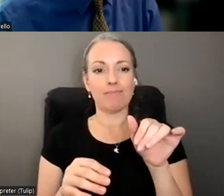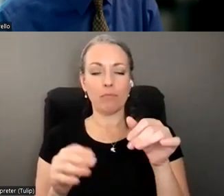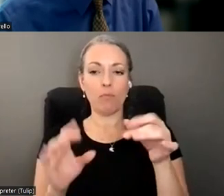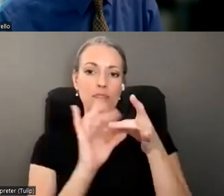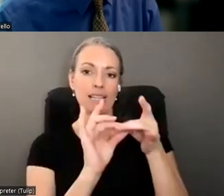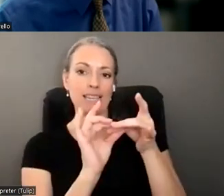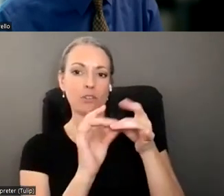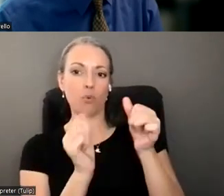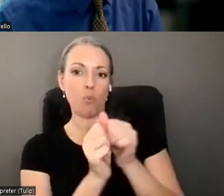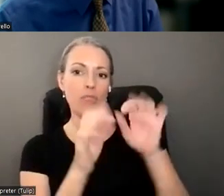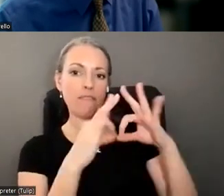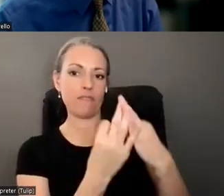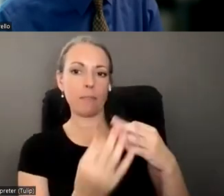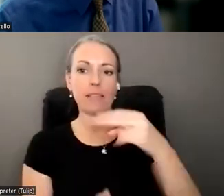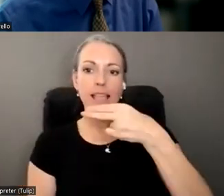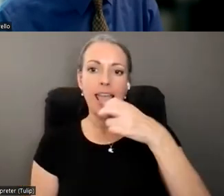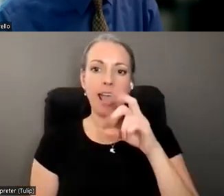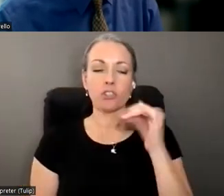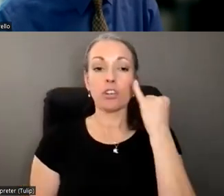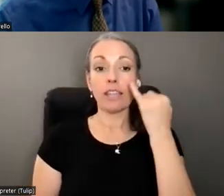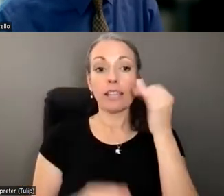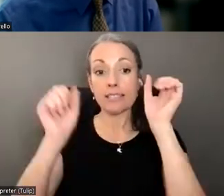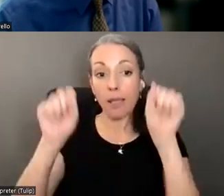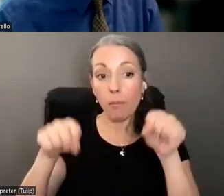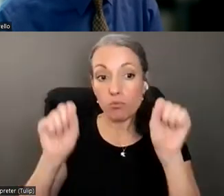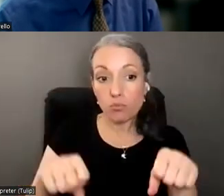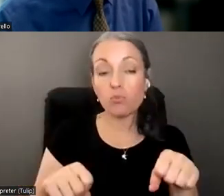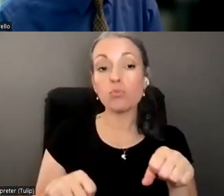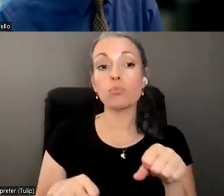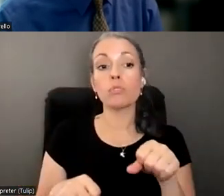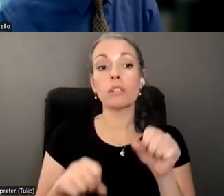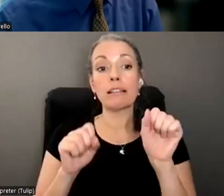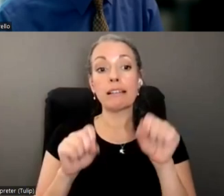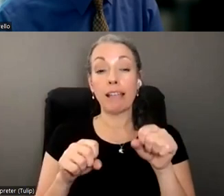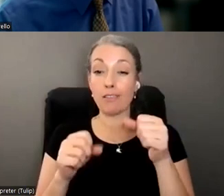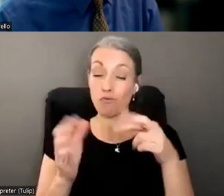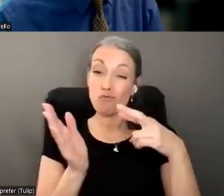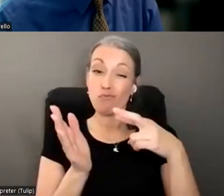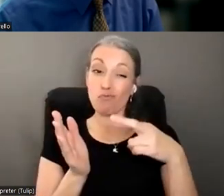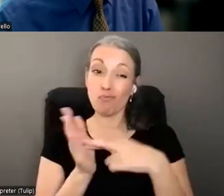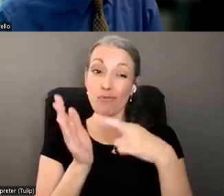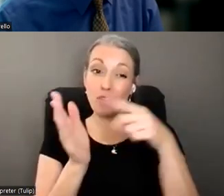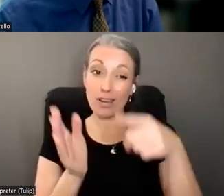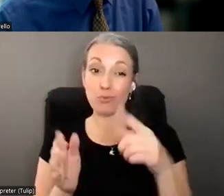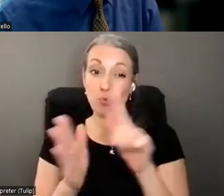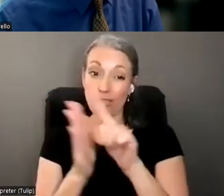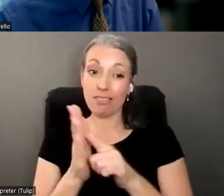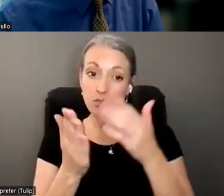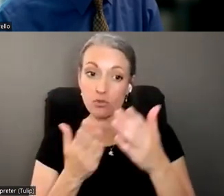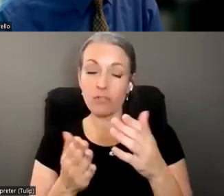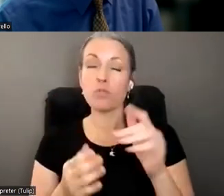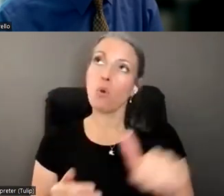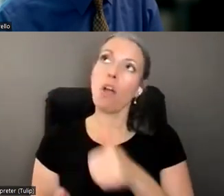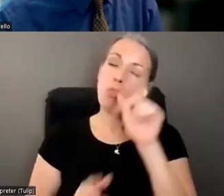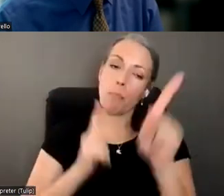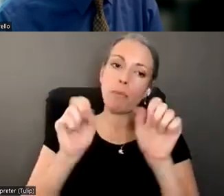and Hector and find out if Hector has capacity or at least refer him to legal services or people who could assist him further. And